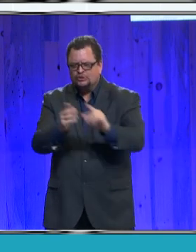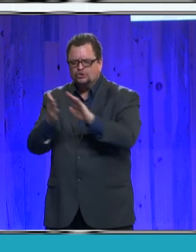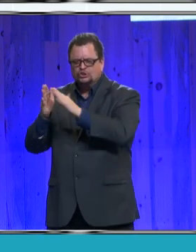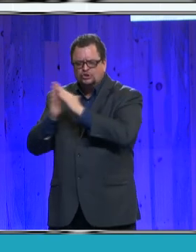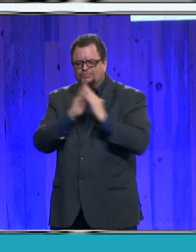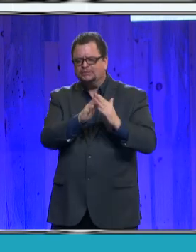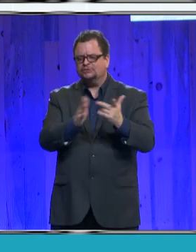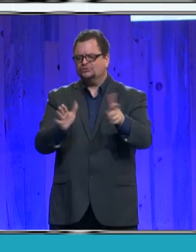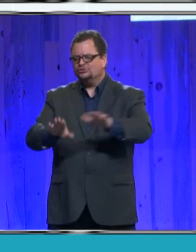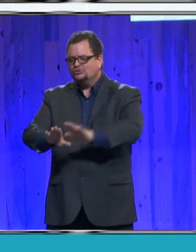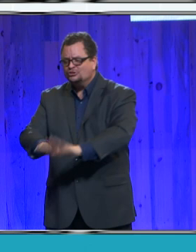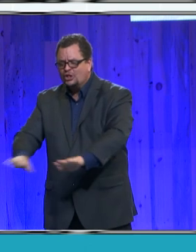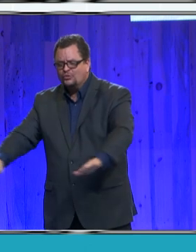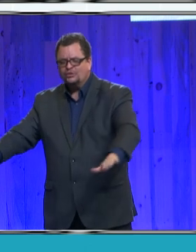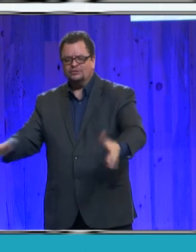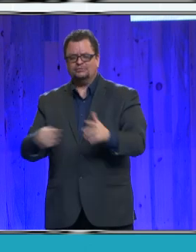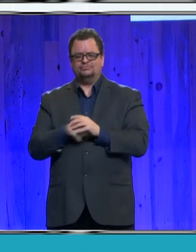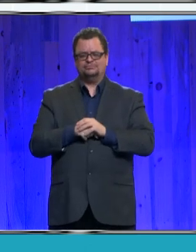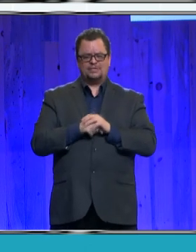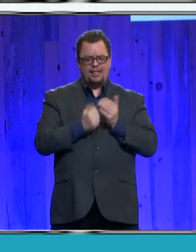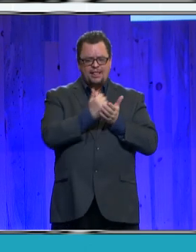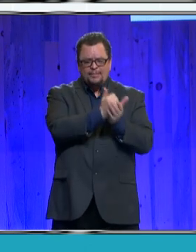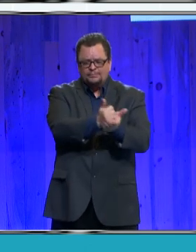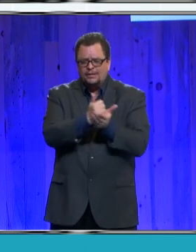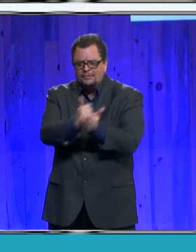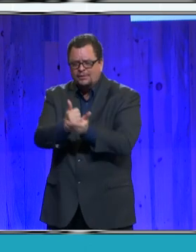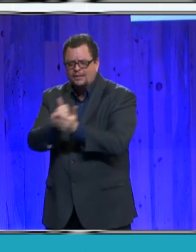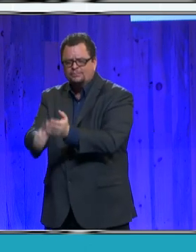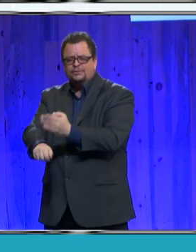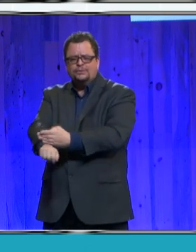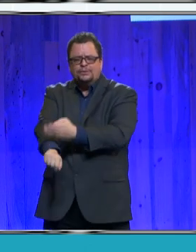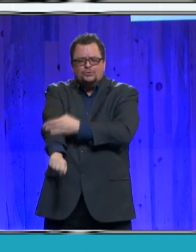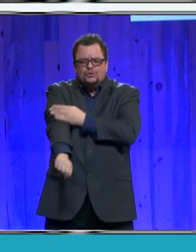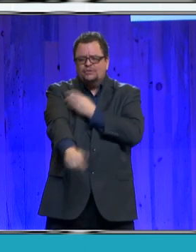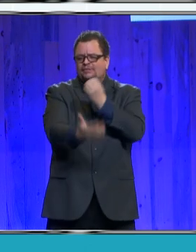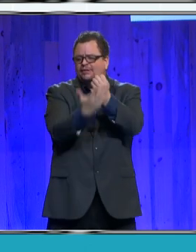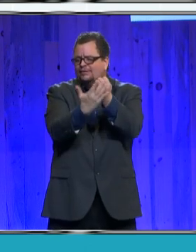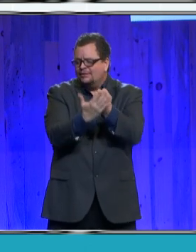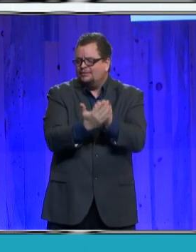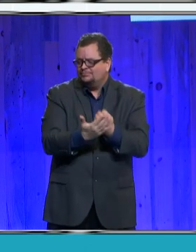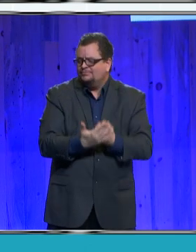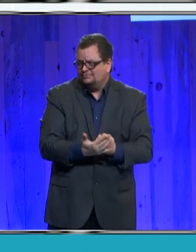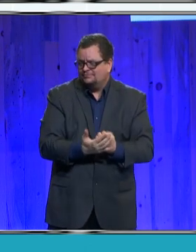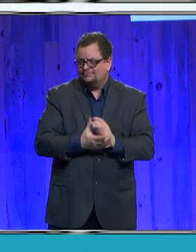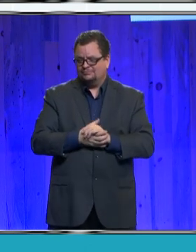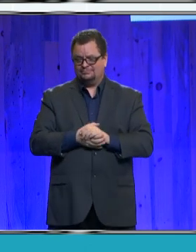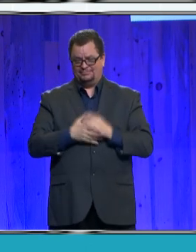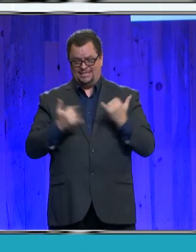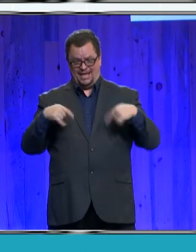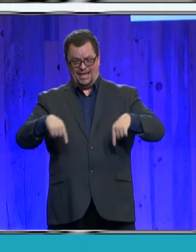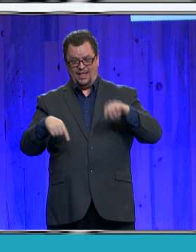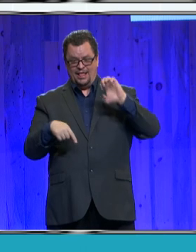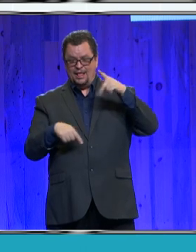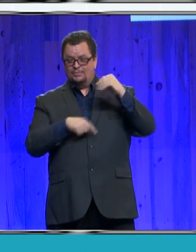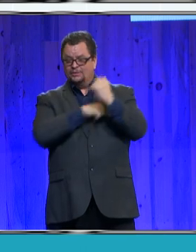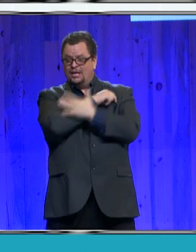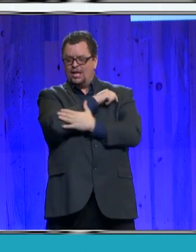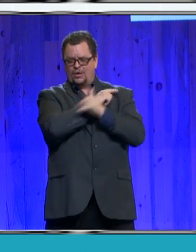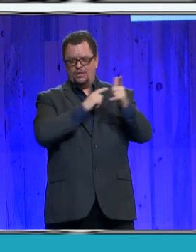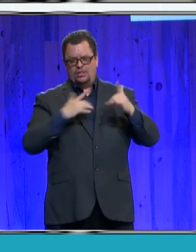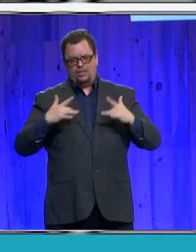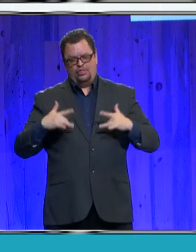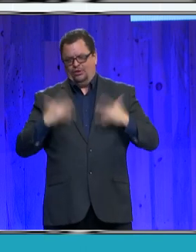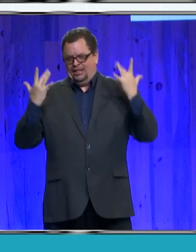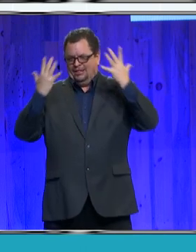And speaking of investments, El Paso County is thrilled to announce our investment in a rural broadband